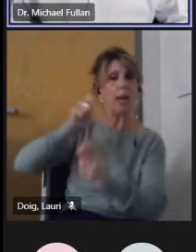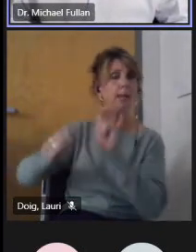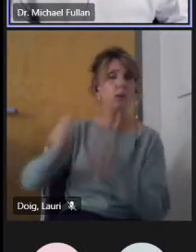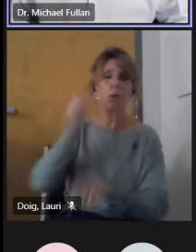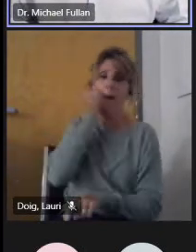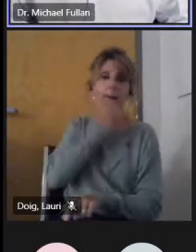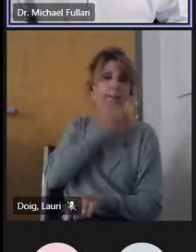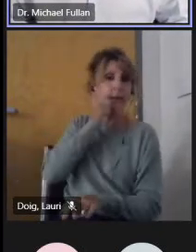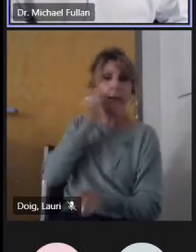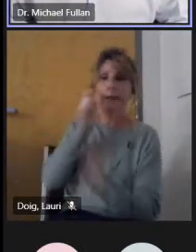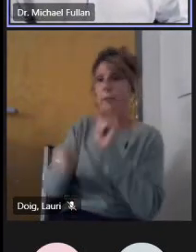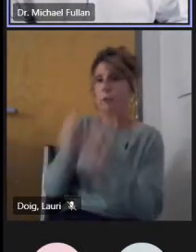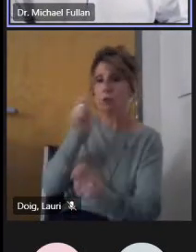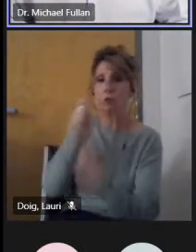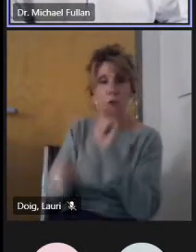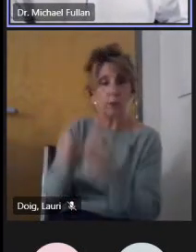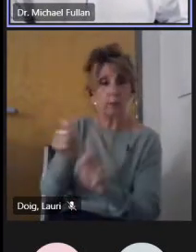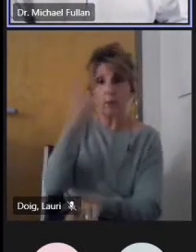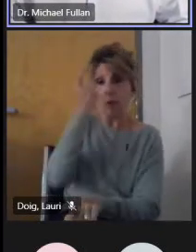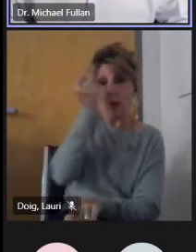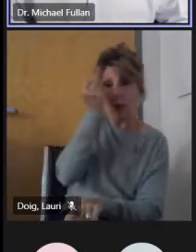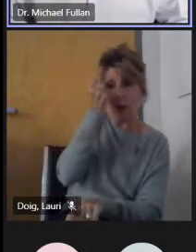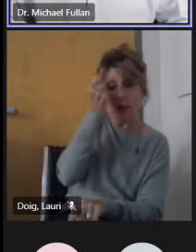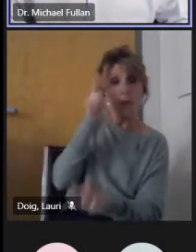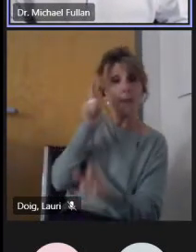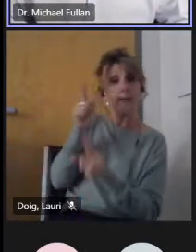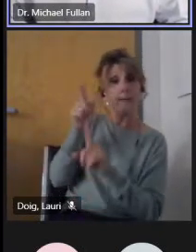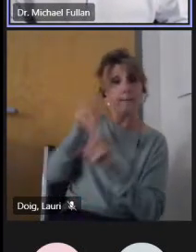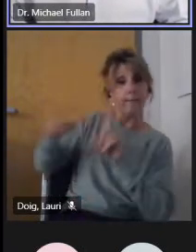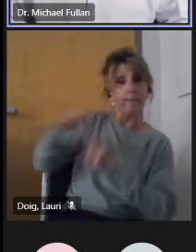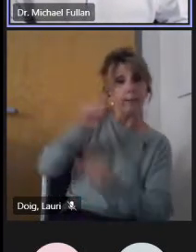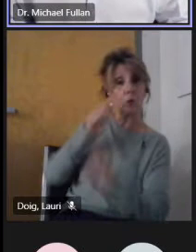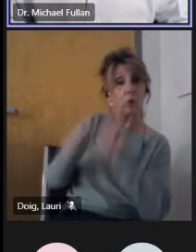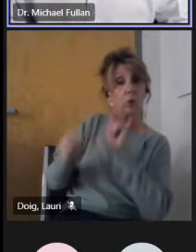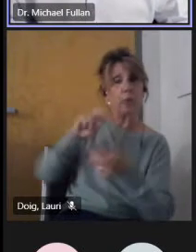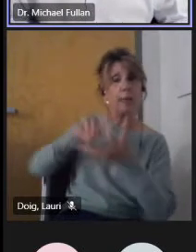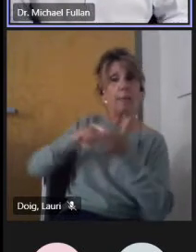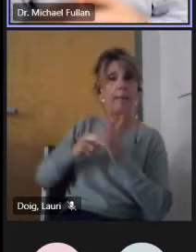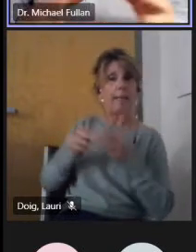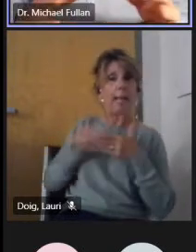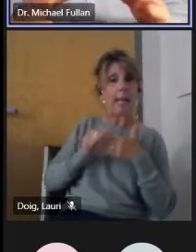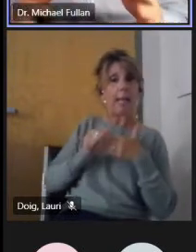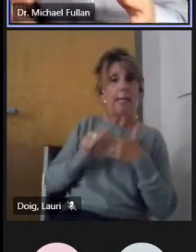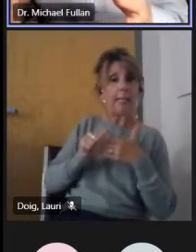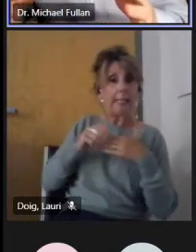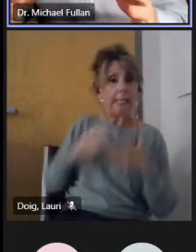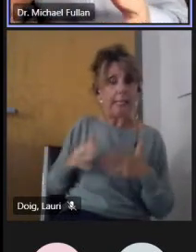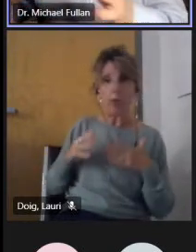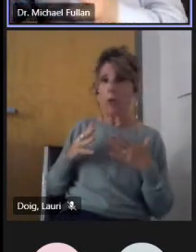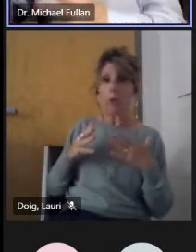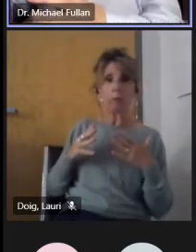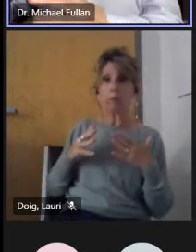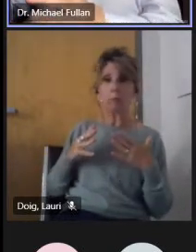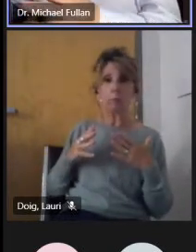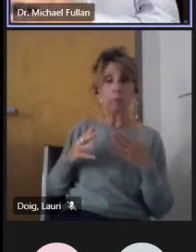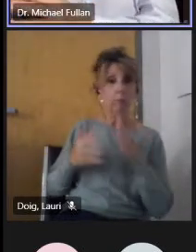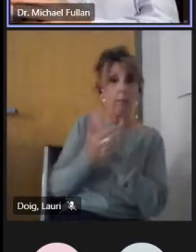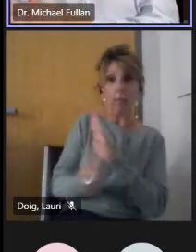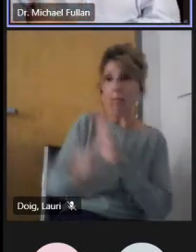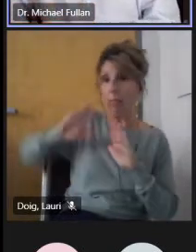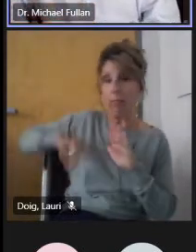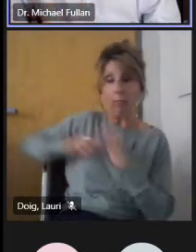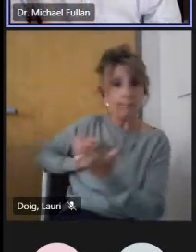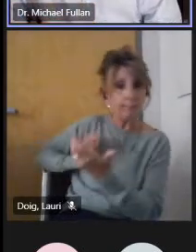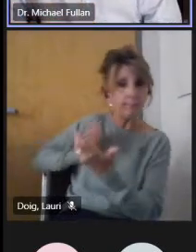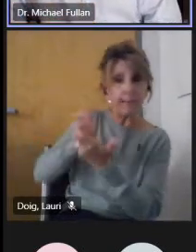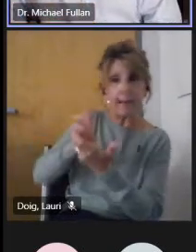every time a context changes, leaders become de-skilled because they're not by definition. They can't be just